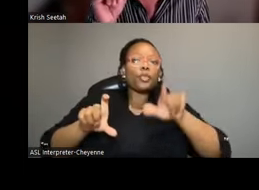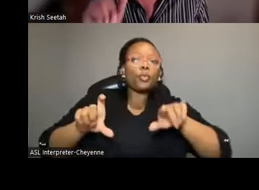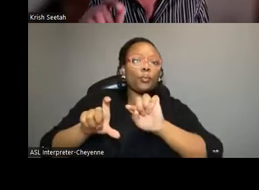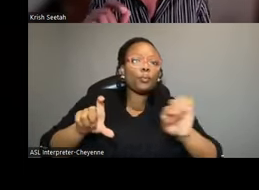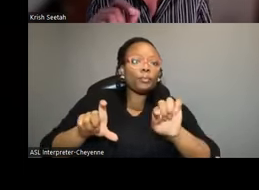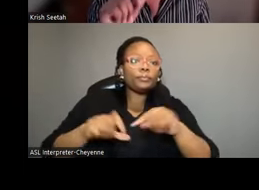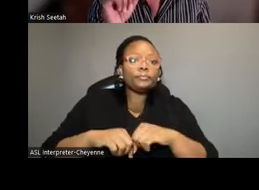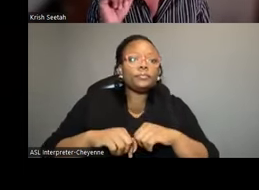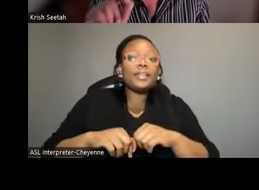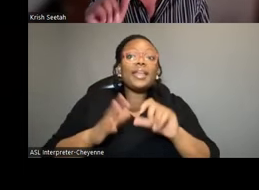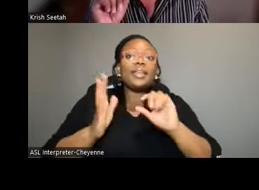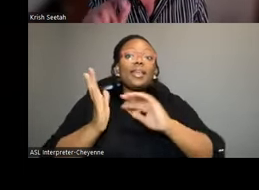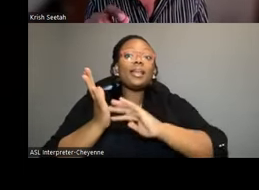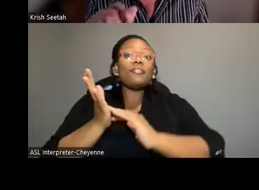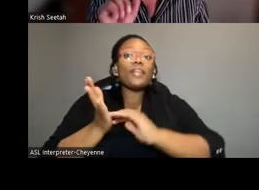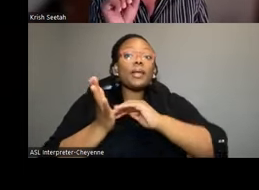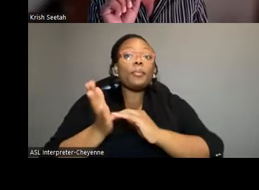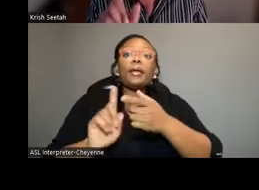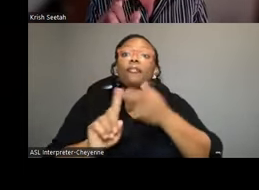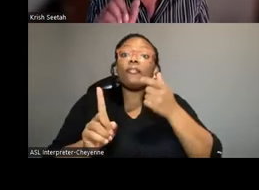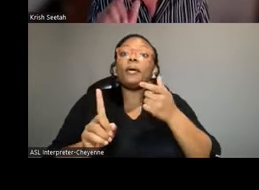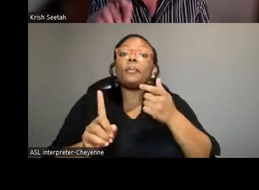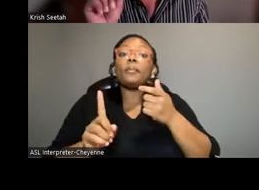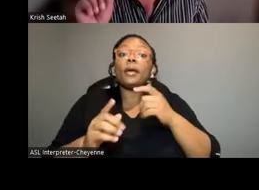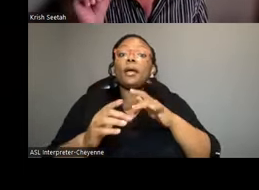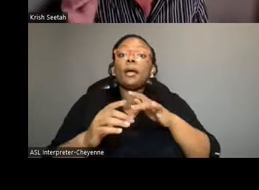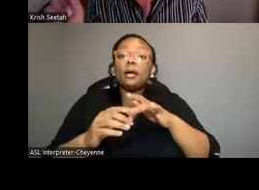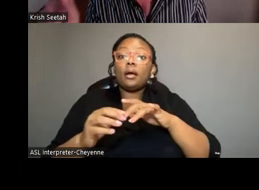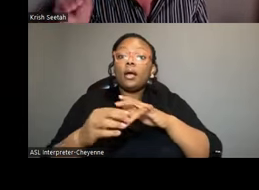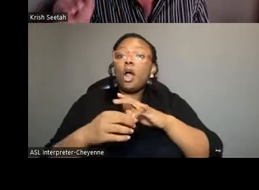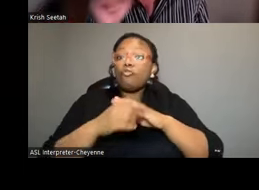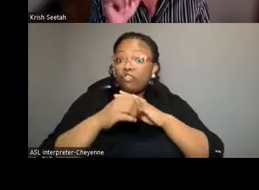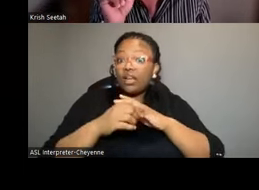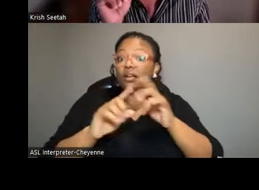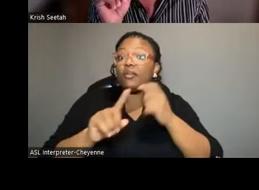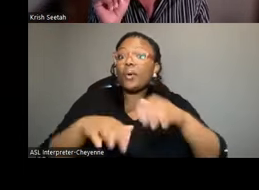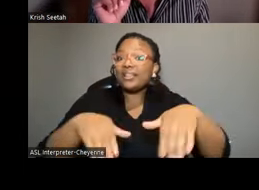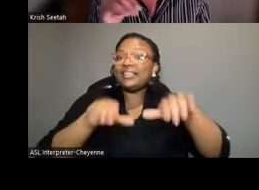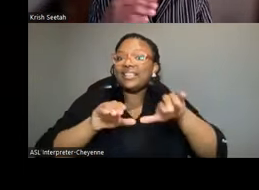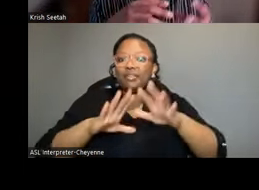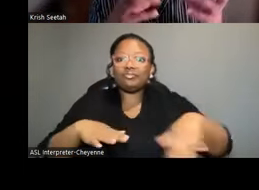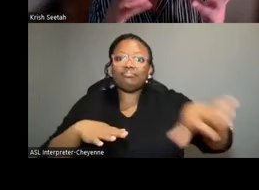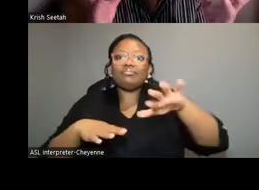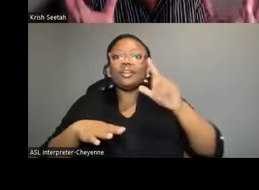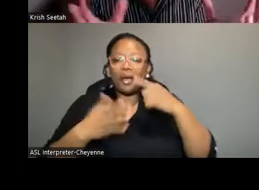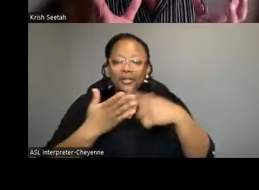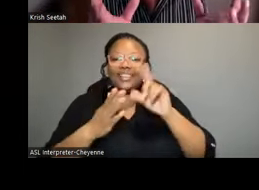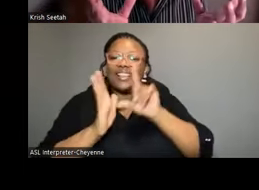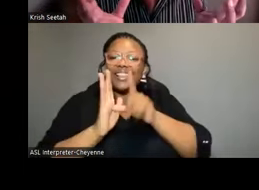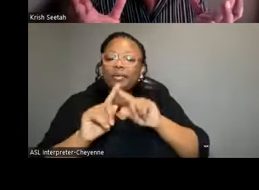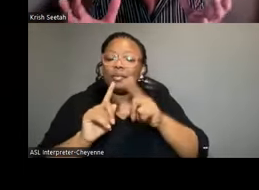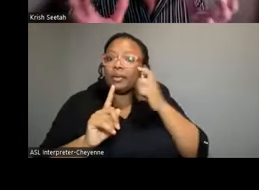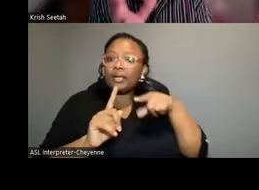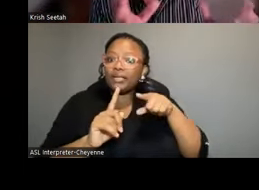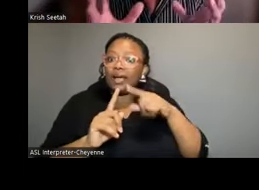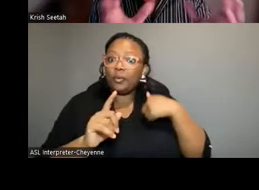fingerprint lifted off a ring which we recovered from one of the cemetery sites I'll talk to you about. And because of the way